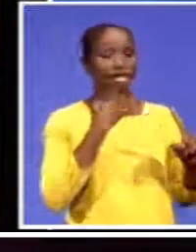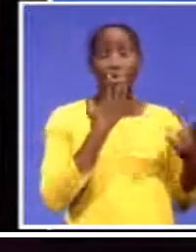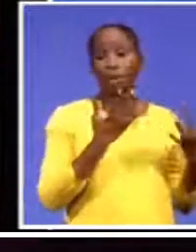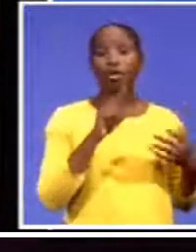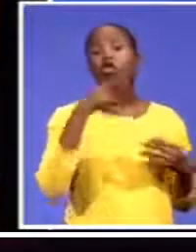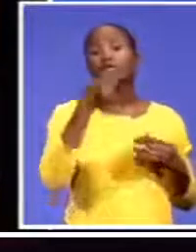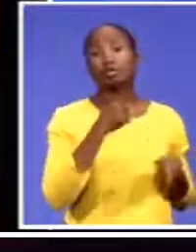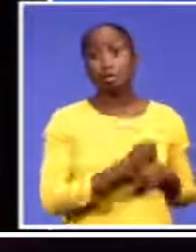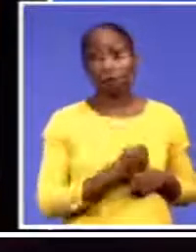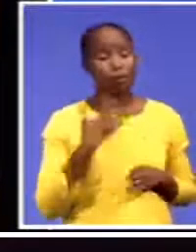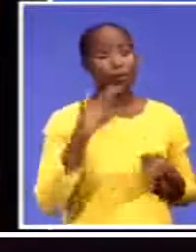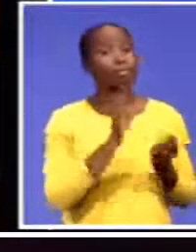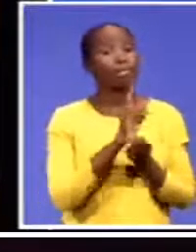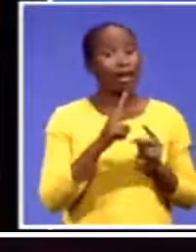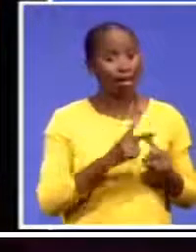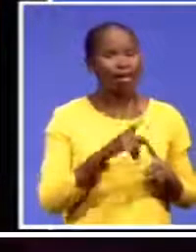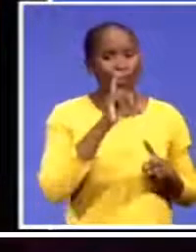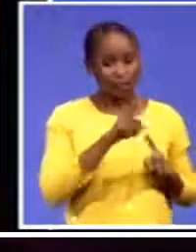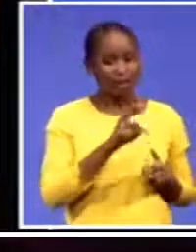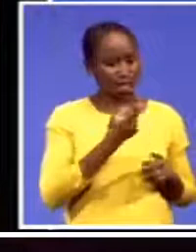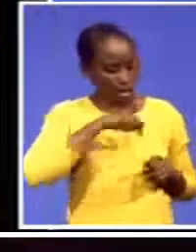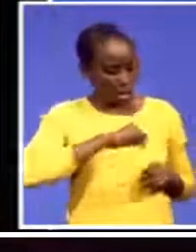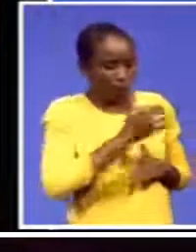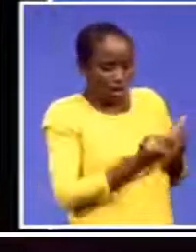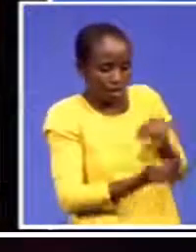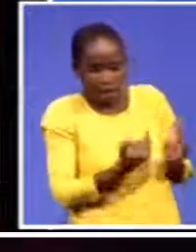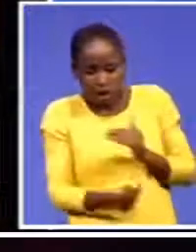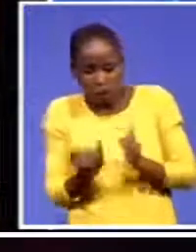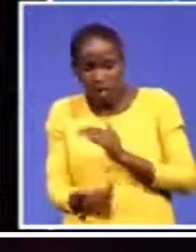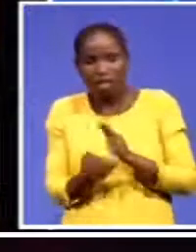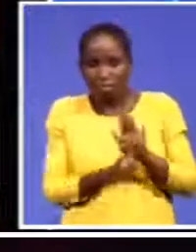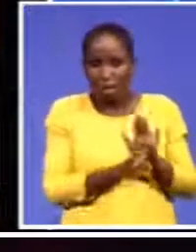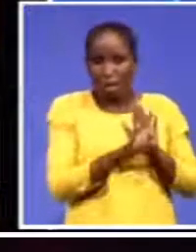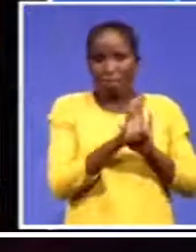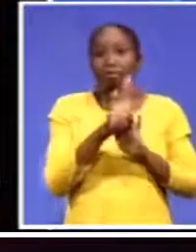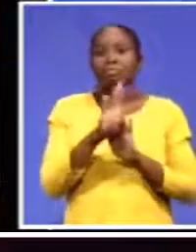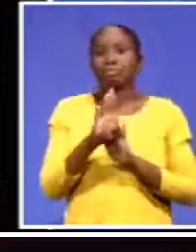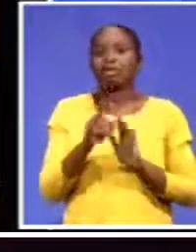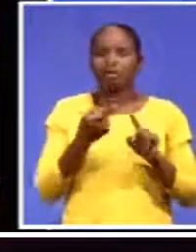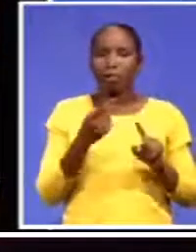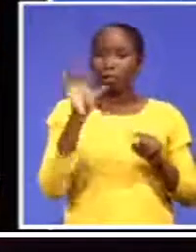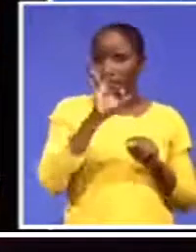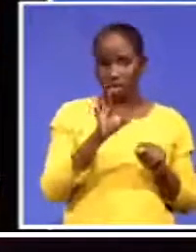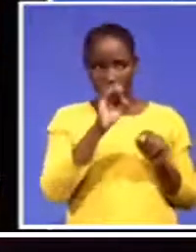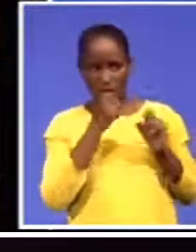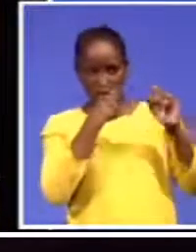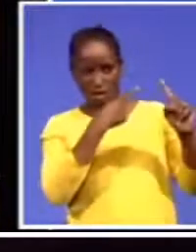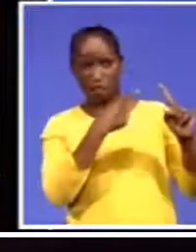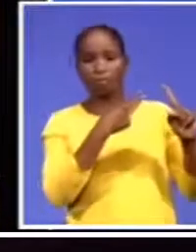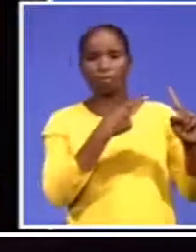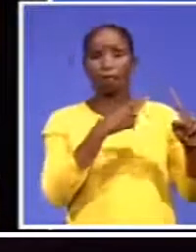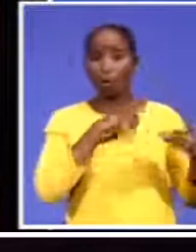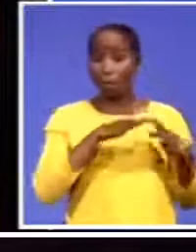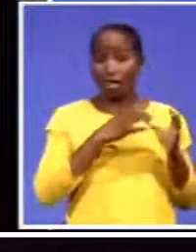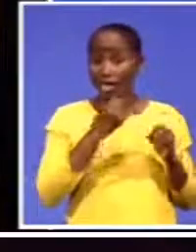our own individual contribution as a member state by this percentage point. Otherwise, we are going to be in trouble. But of course, the global